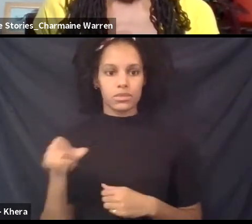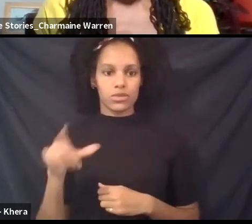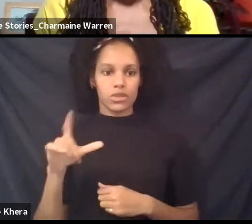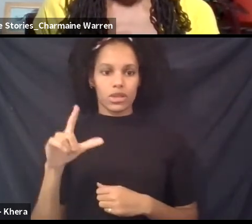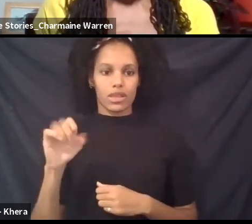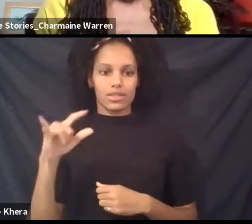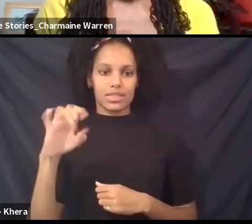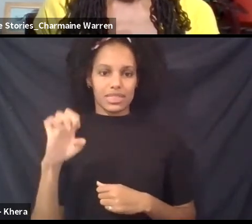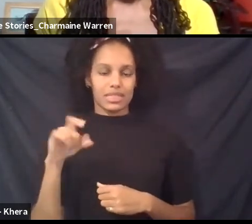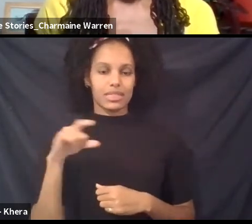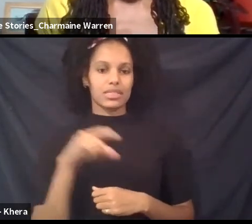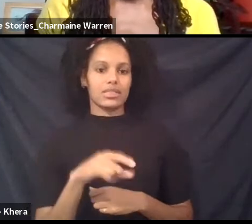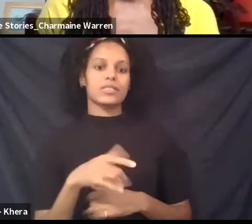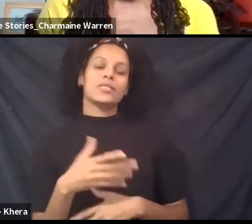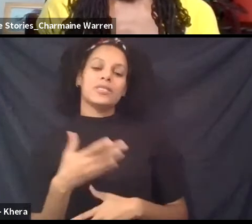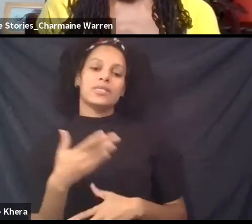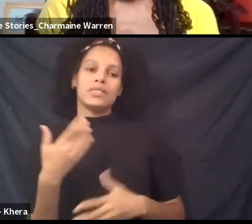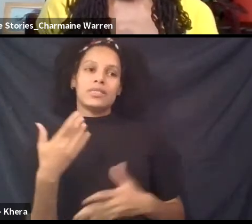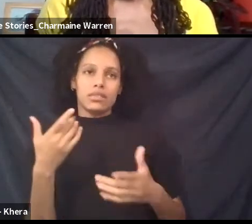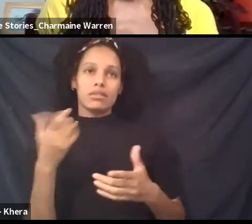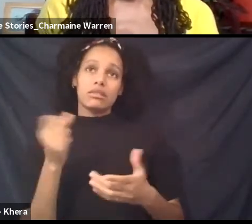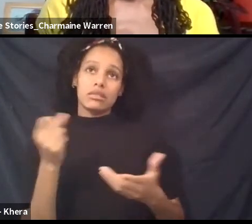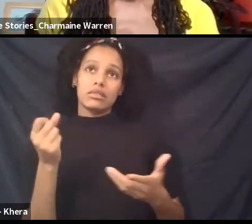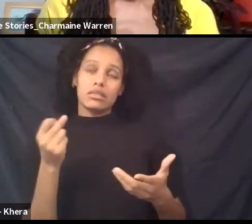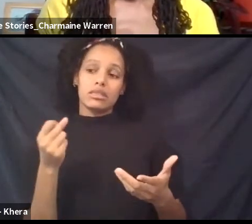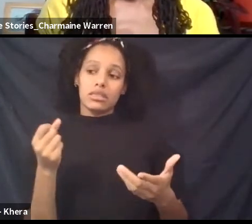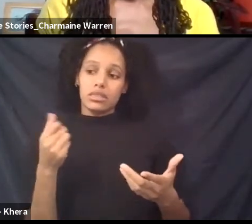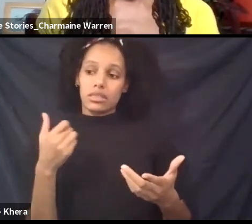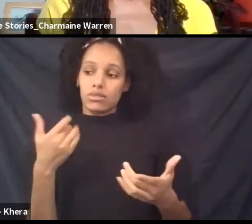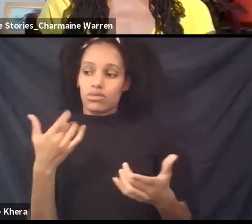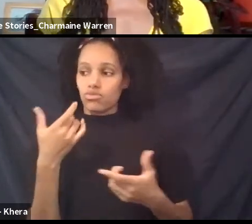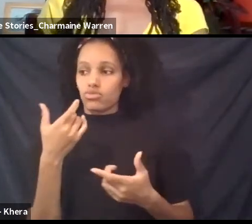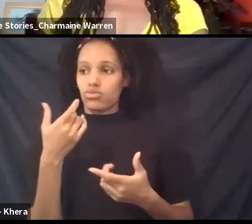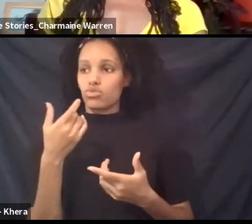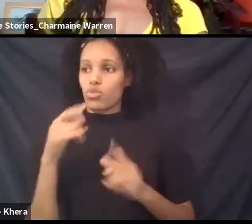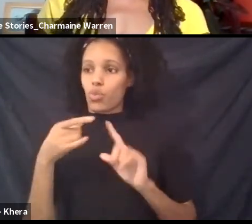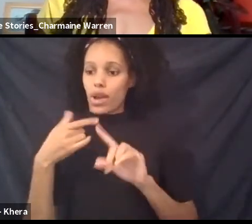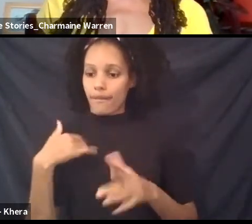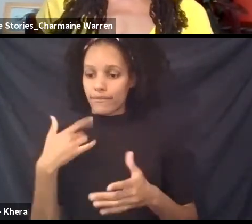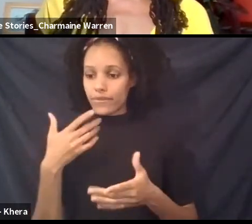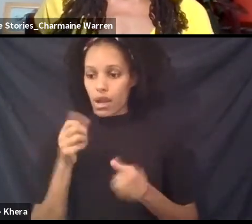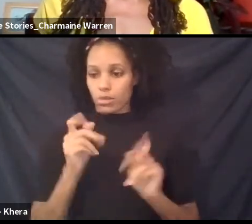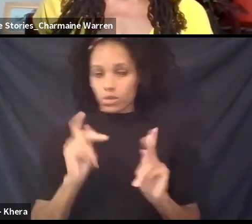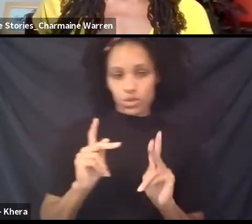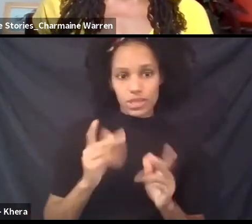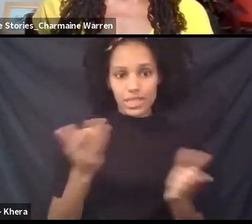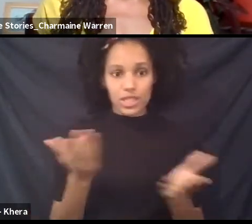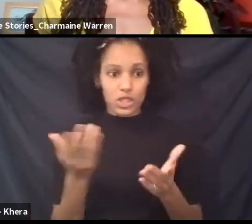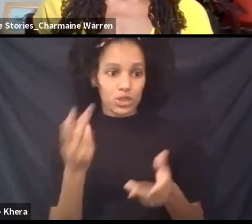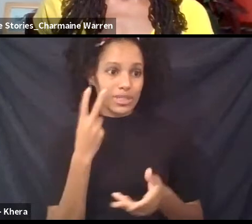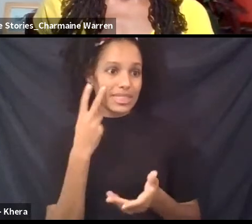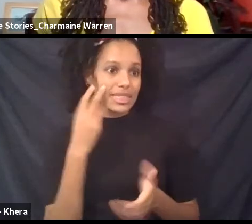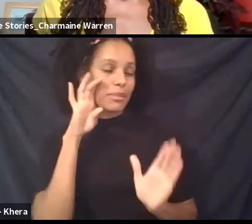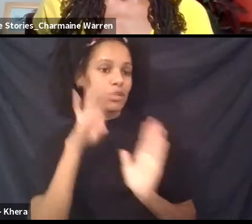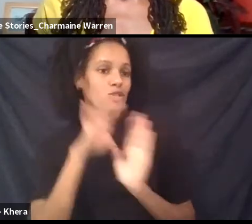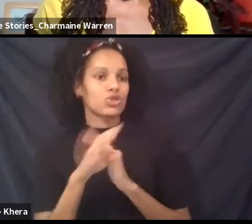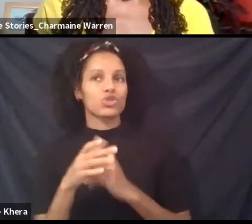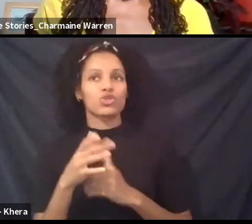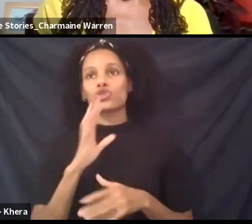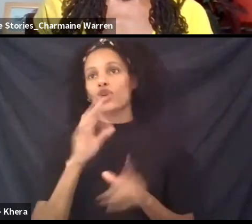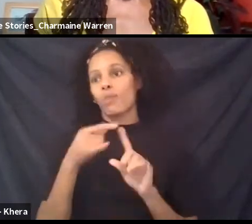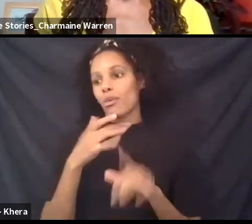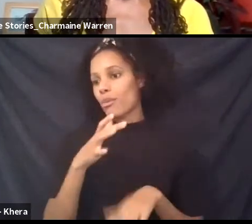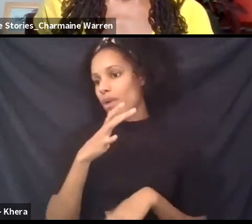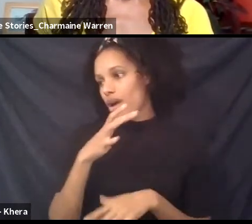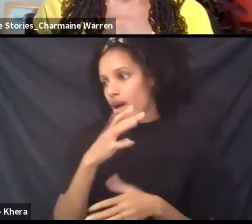we have opportunities to hear about what, when I've had the opportunity to hear about your mom and see pictures and, and learn